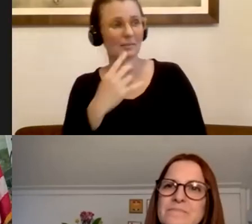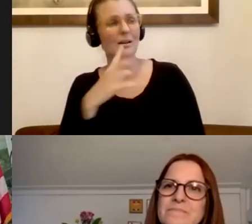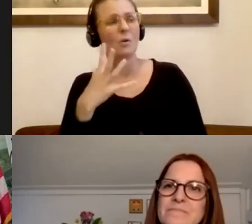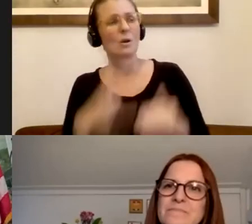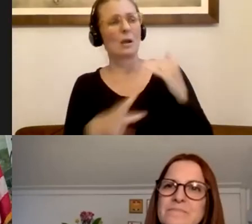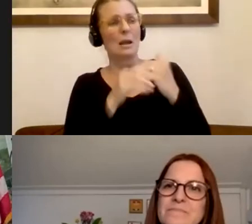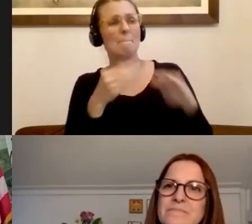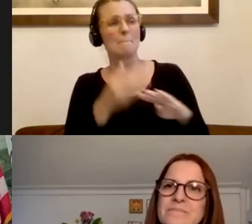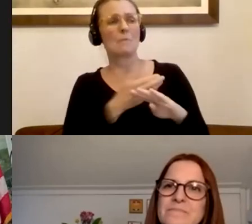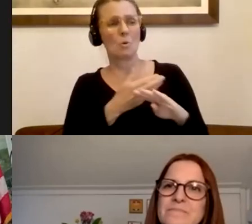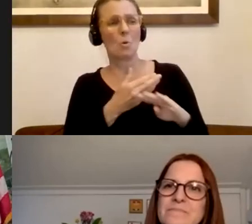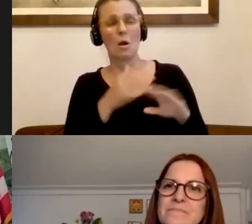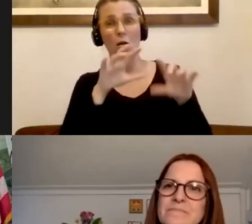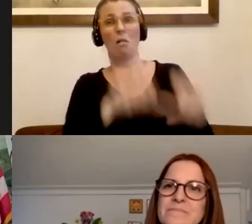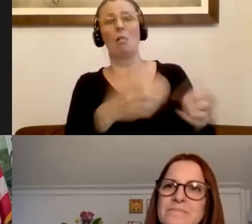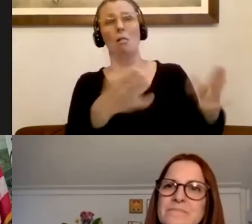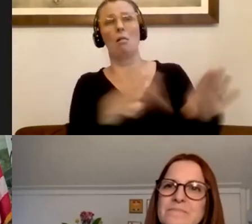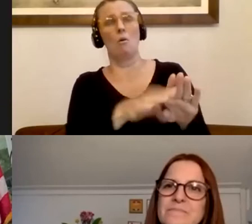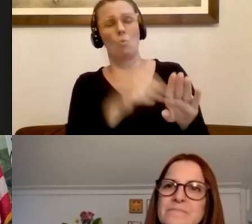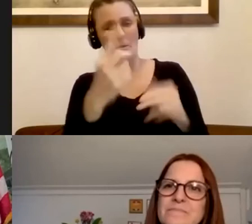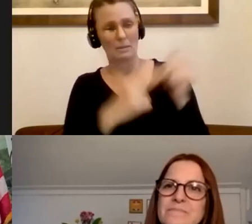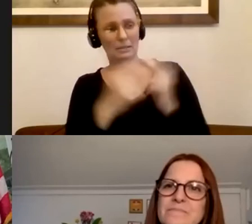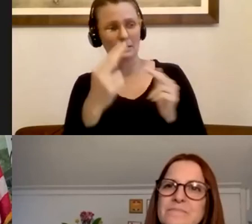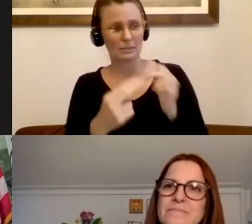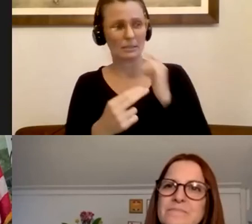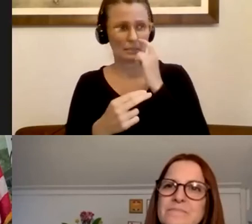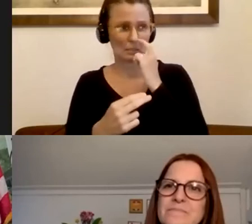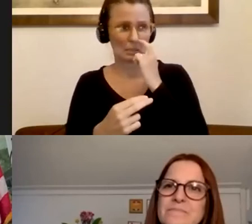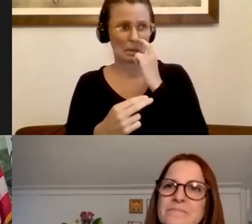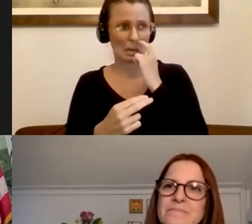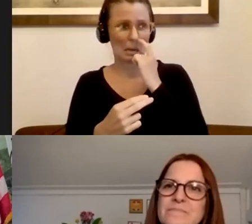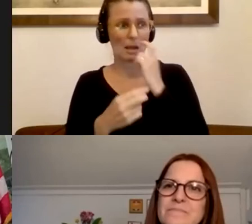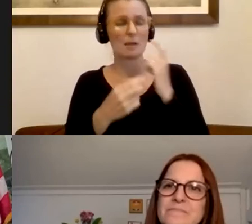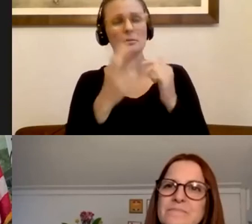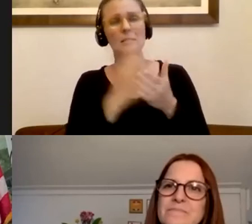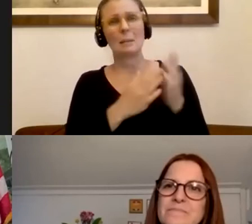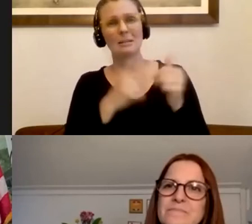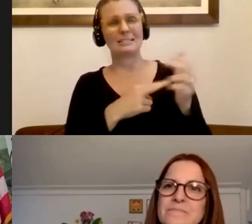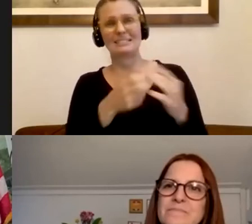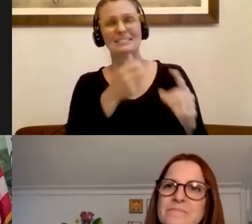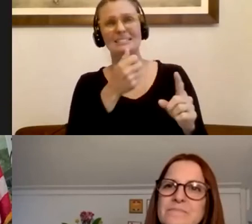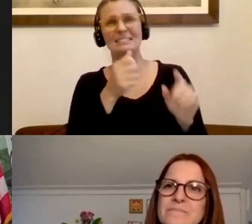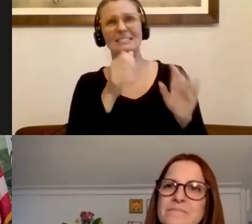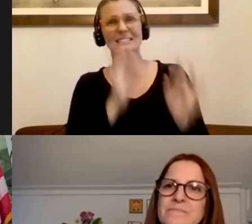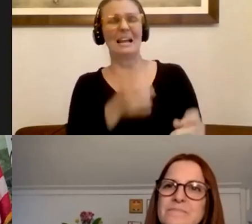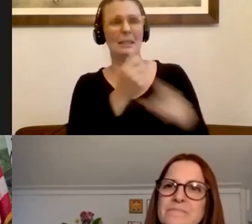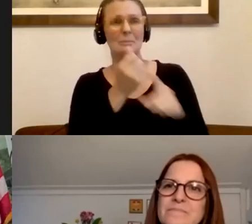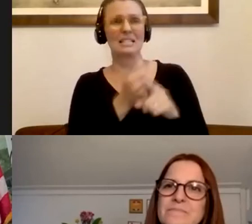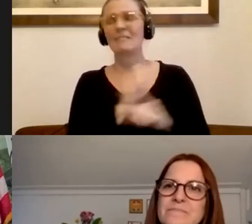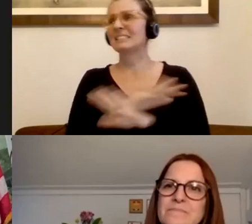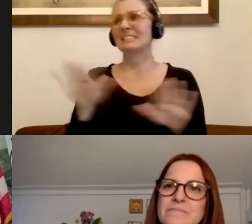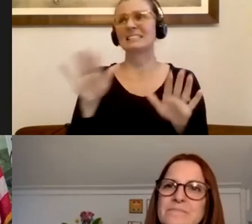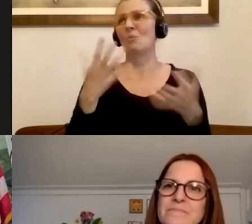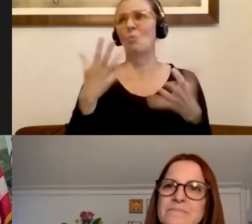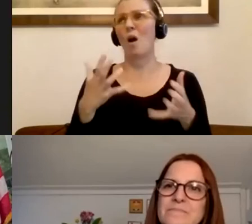quarantine one building right now, there are other buildings who are virtually quarantined, self-quarantined, because just to be extra vigilant, as we all know why we've all